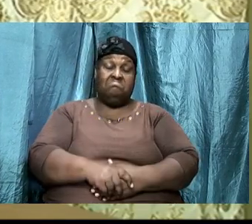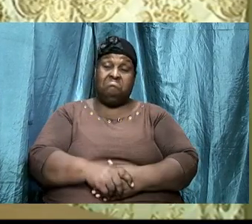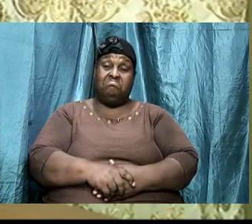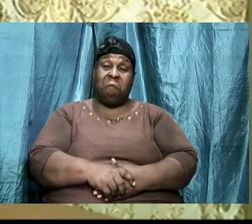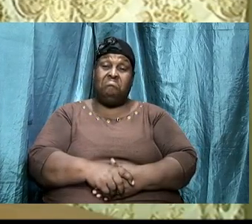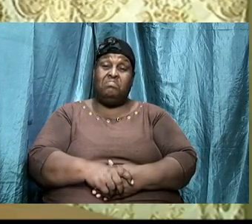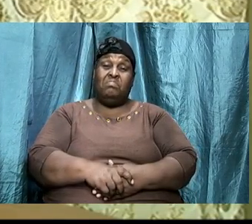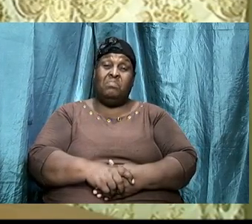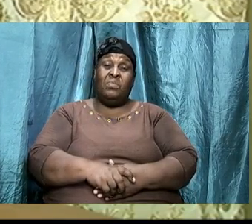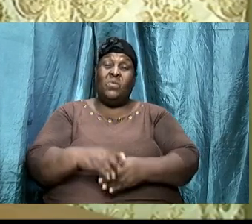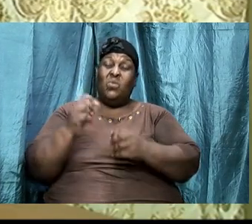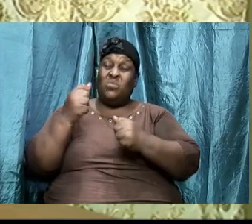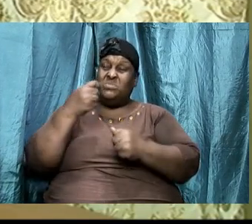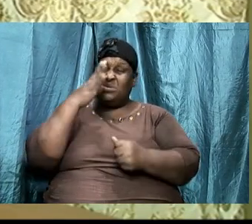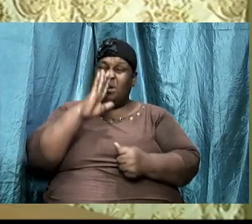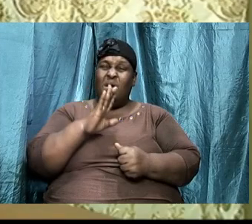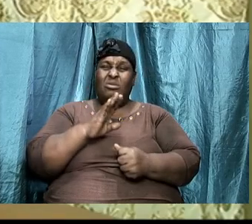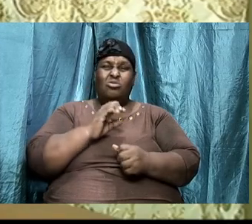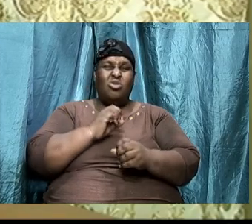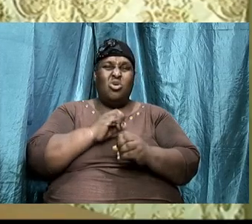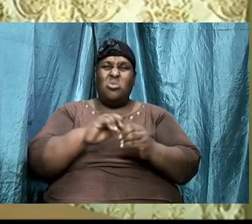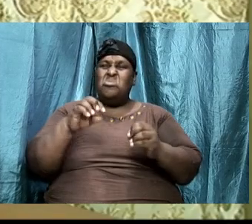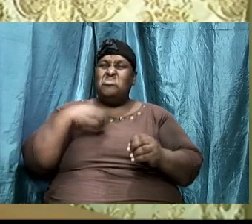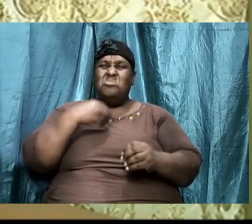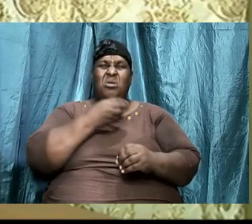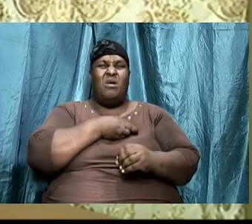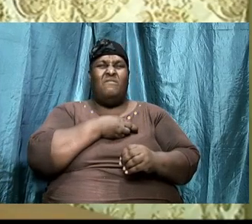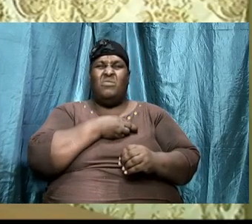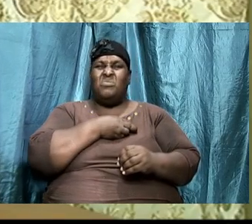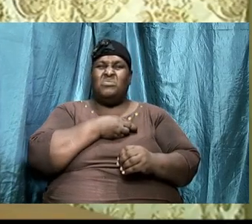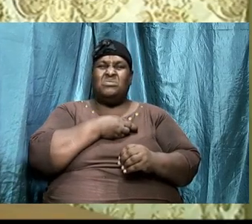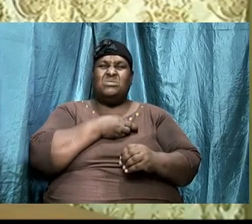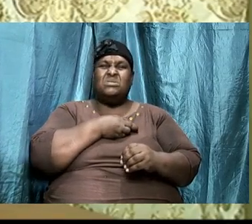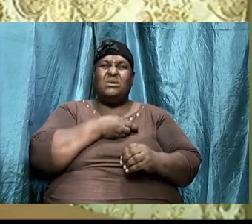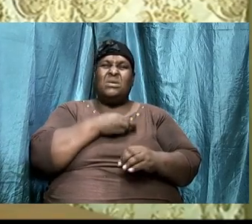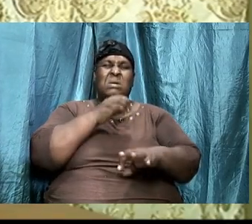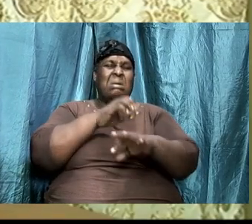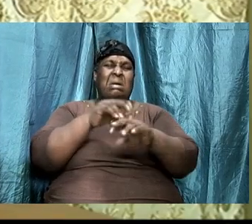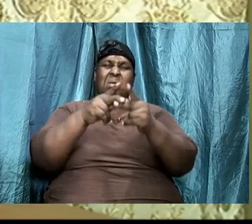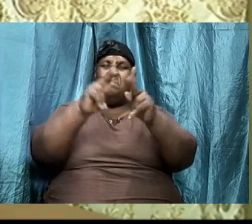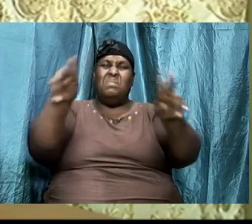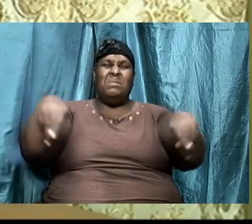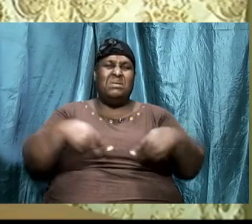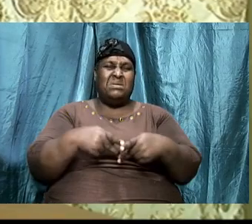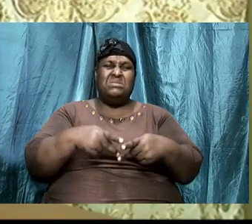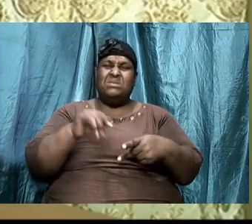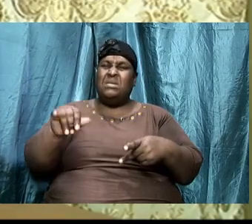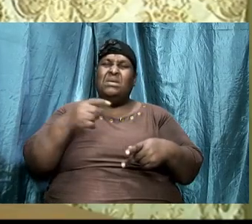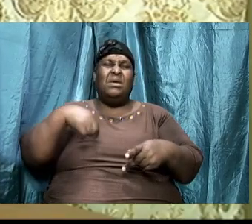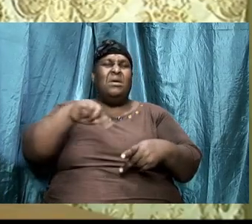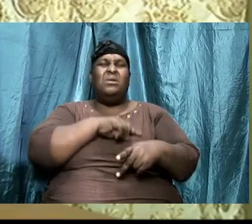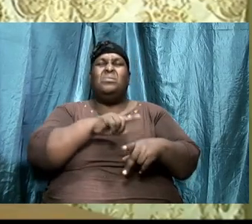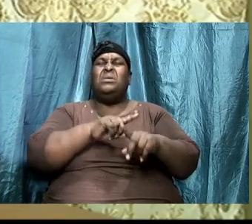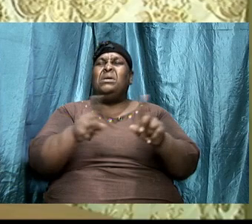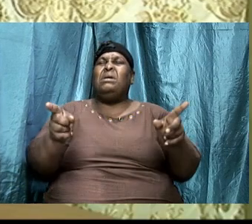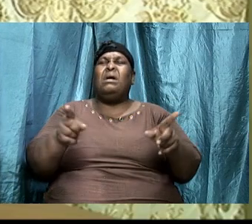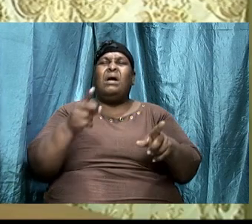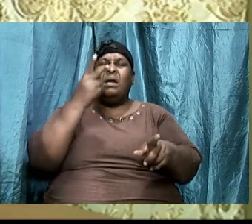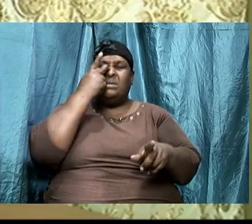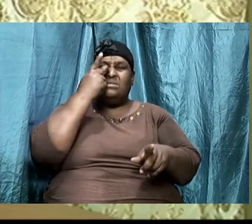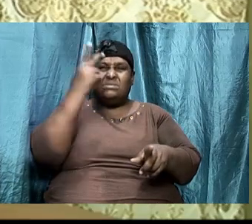I would to God again that none of us is at the place where we can't see in the spirit you know